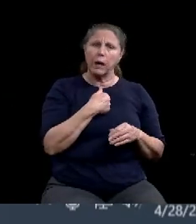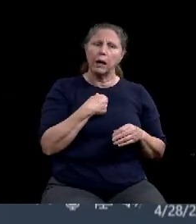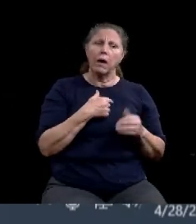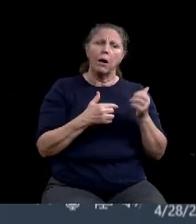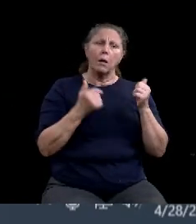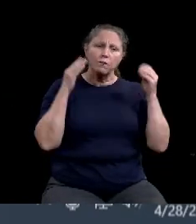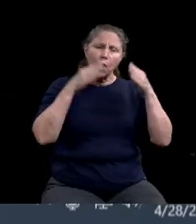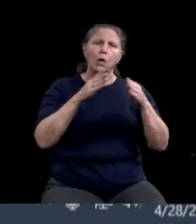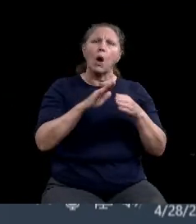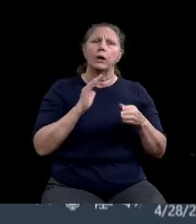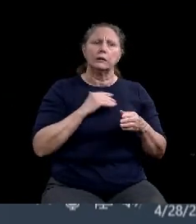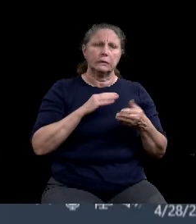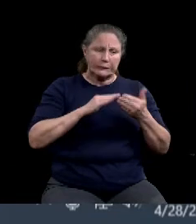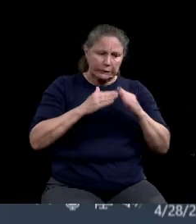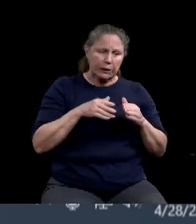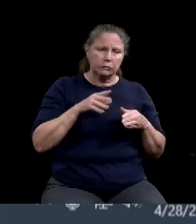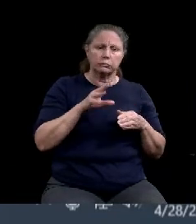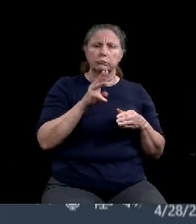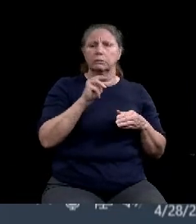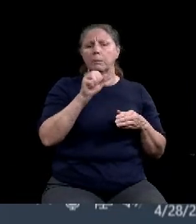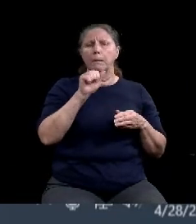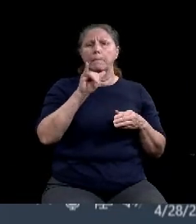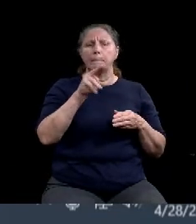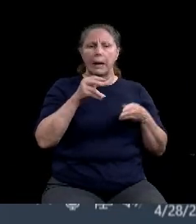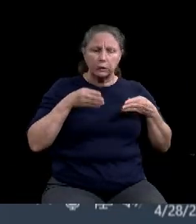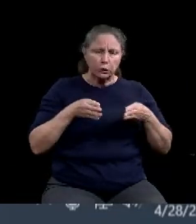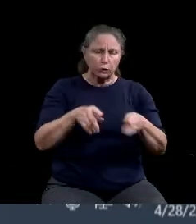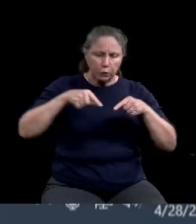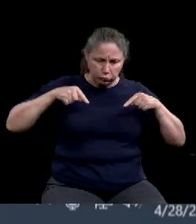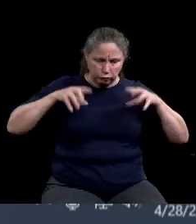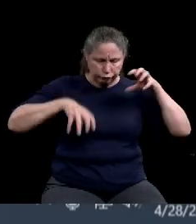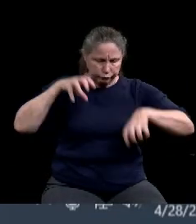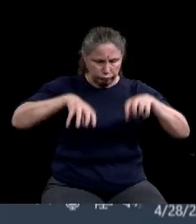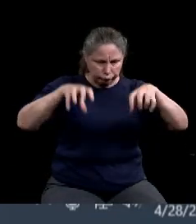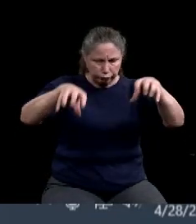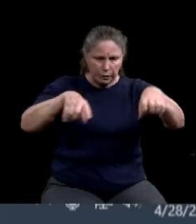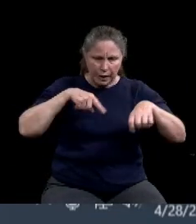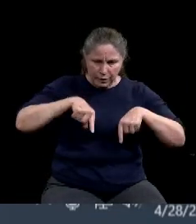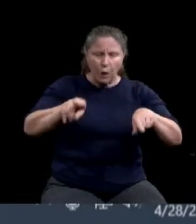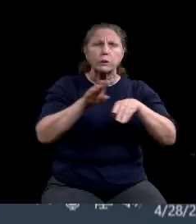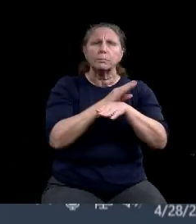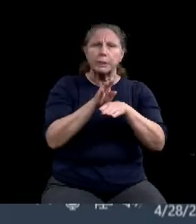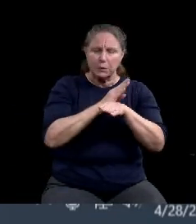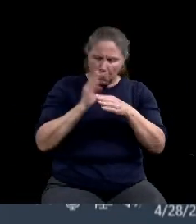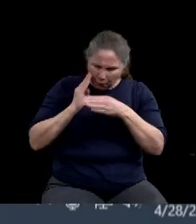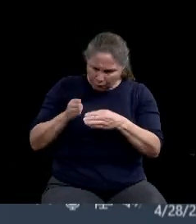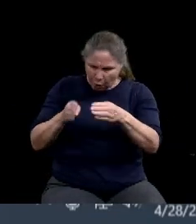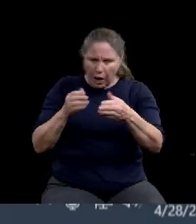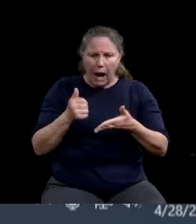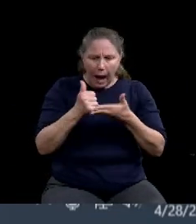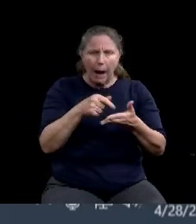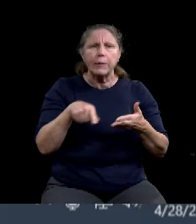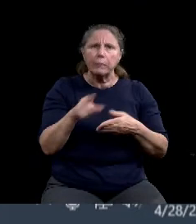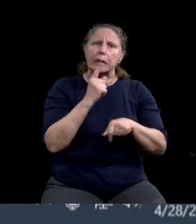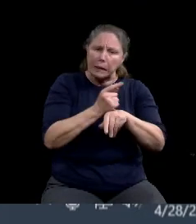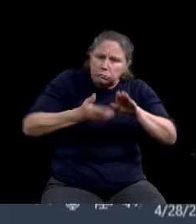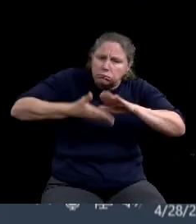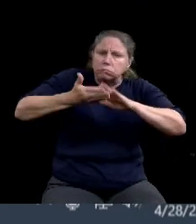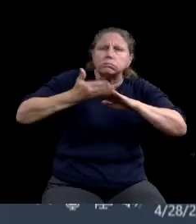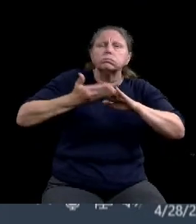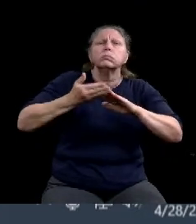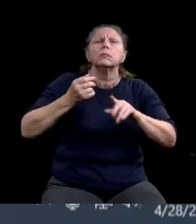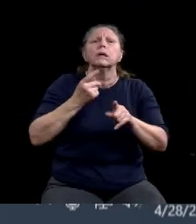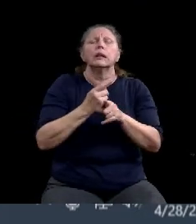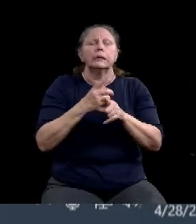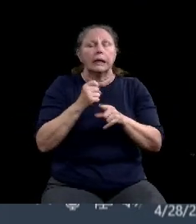for our businesses that have, you know, maintained the authenticity and originality that makes Waco Waco. So the